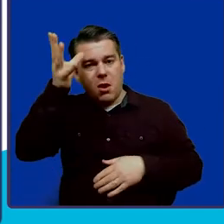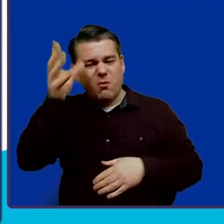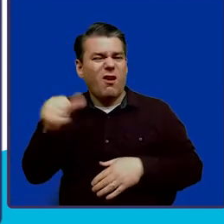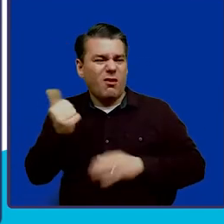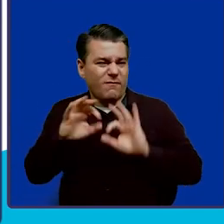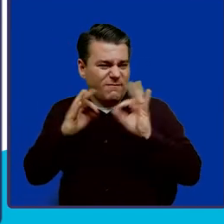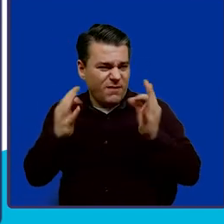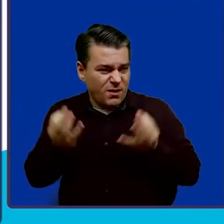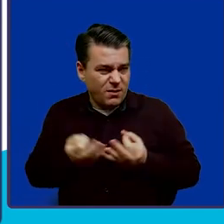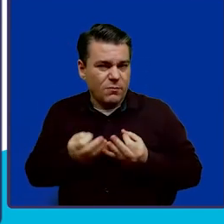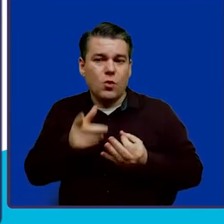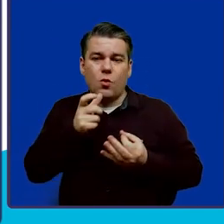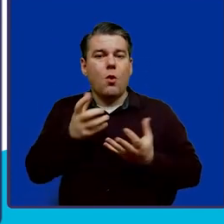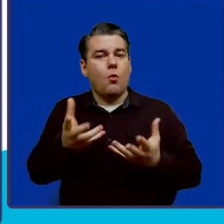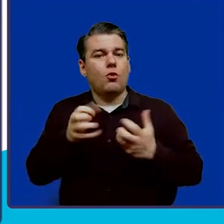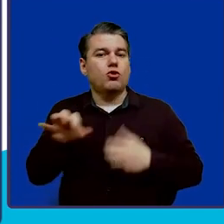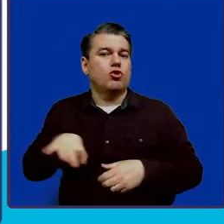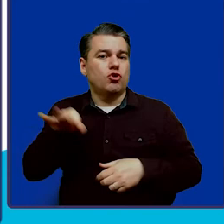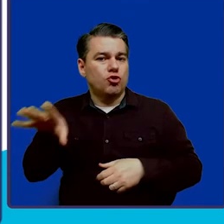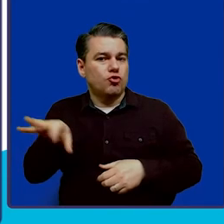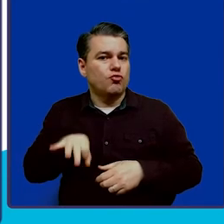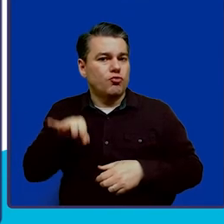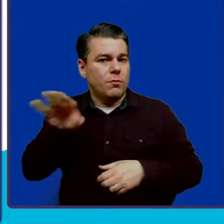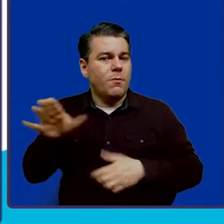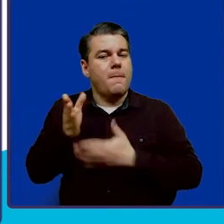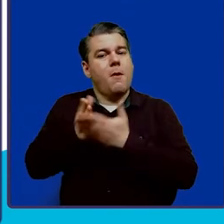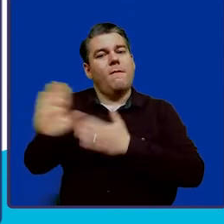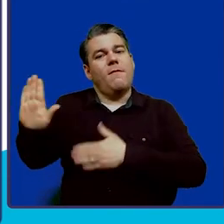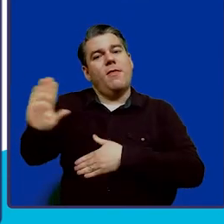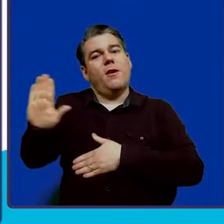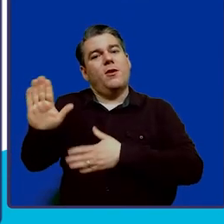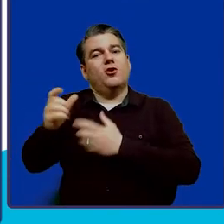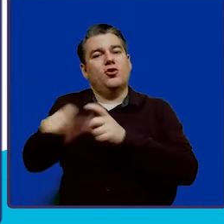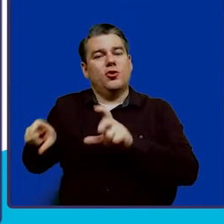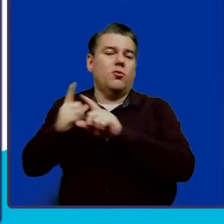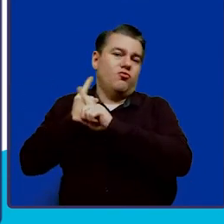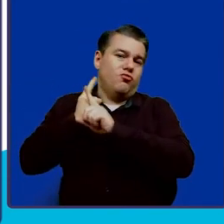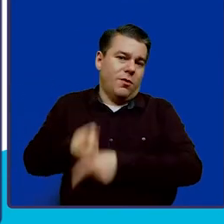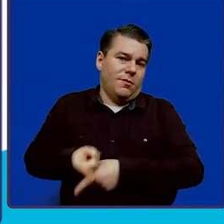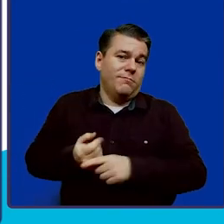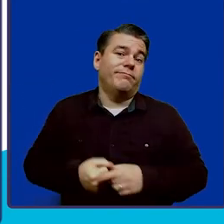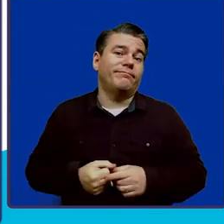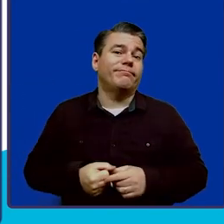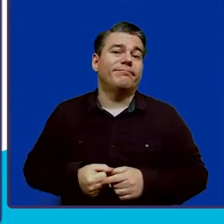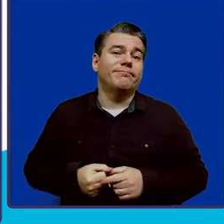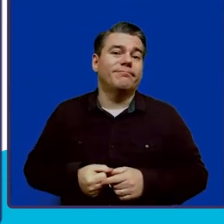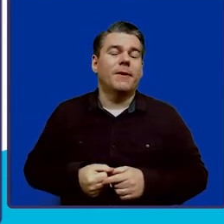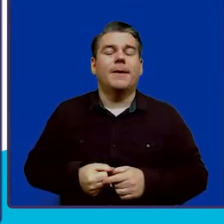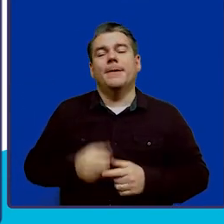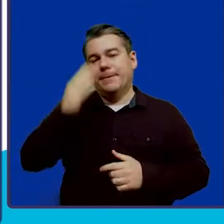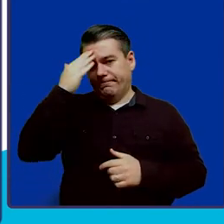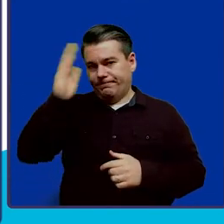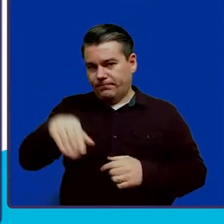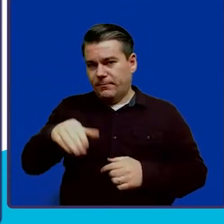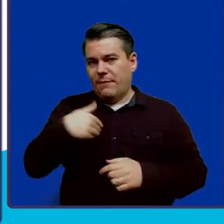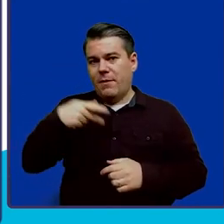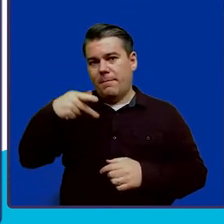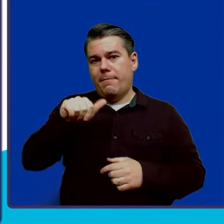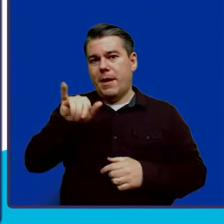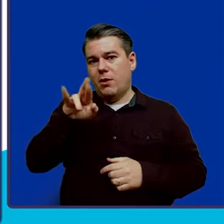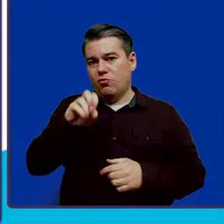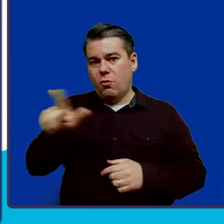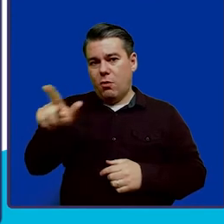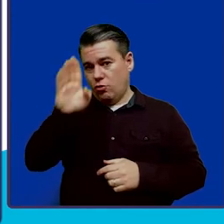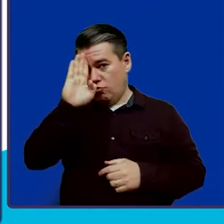other family member who wants to contribute a portion of their check on an ongoing basis. Know that there are payroll direct